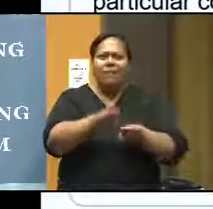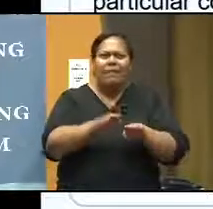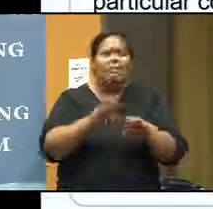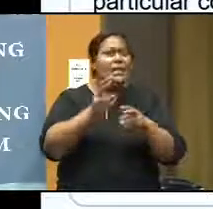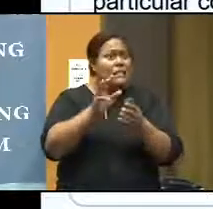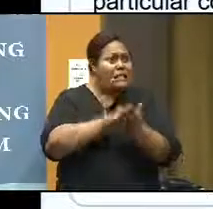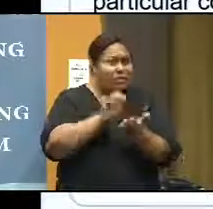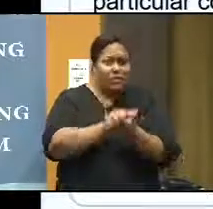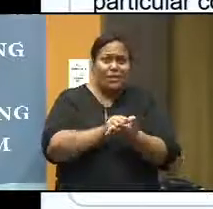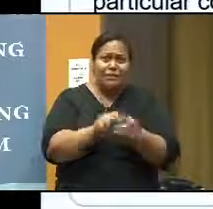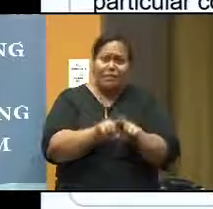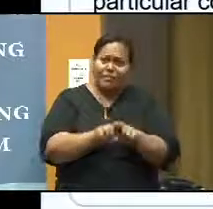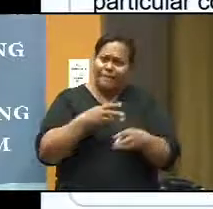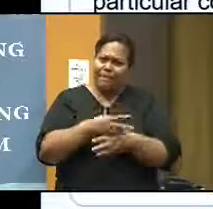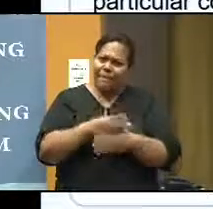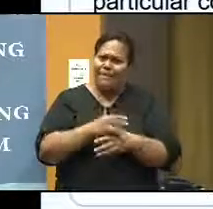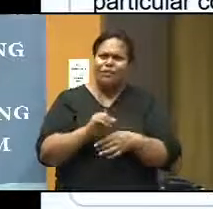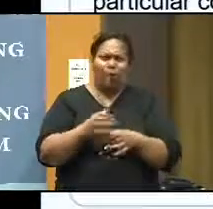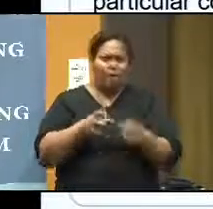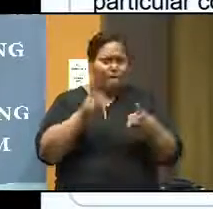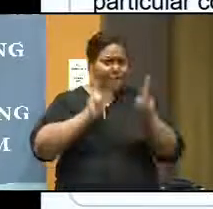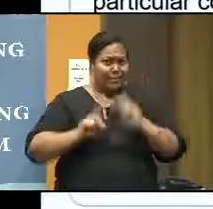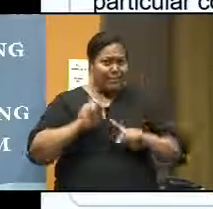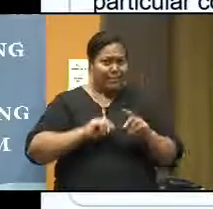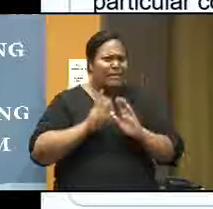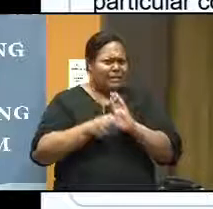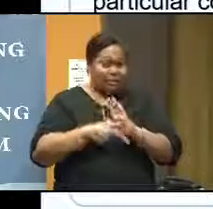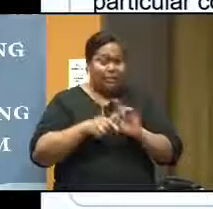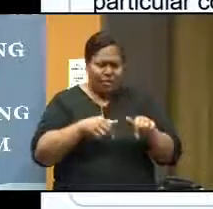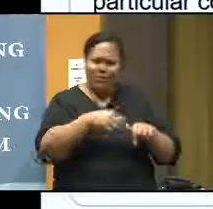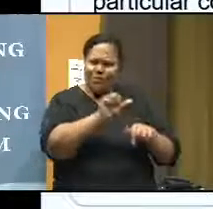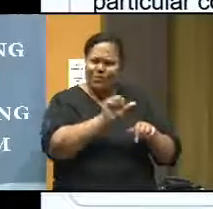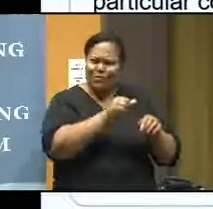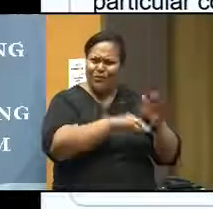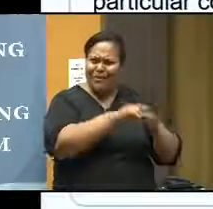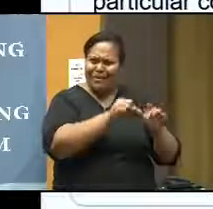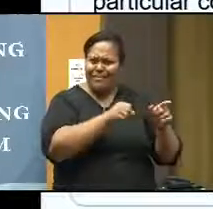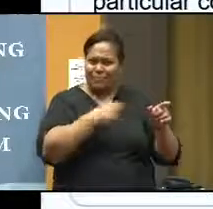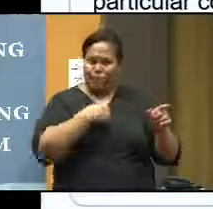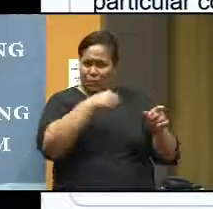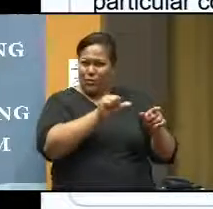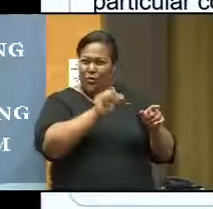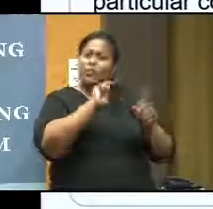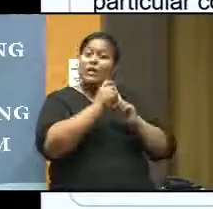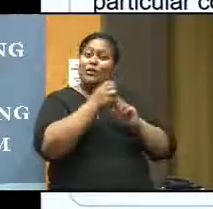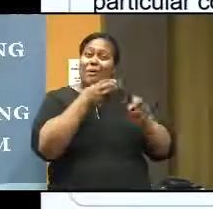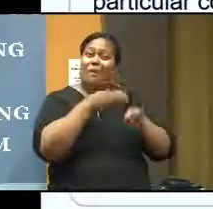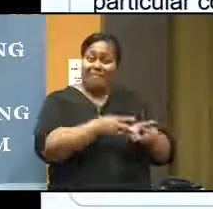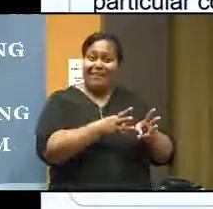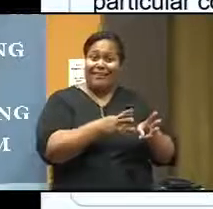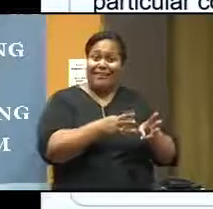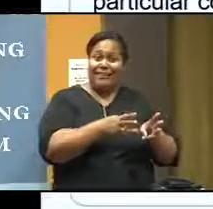mathematics, physics and so on, at times that approach is very useful and I use it. All what I do is